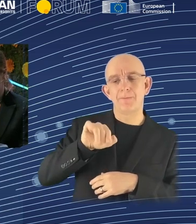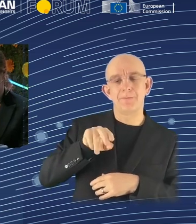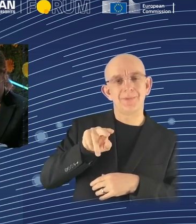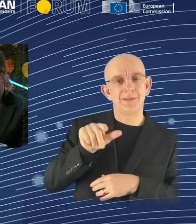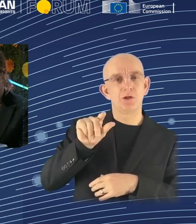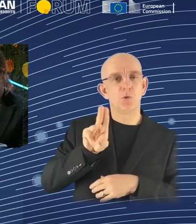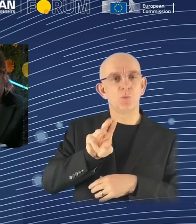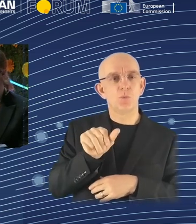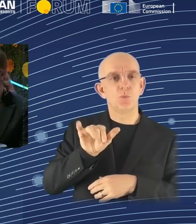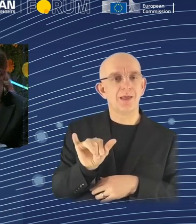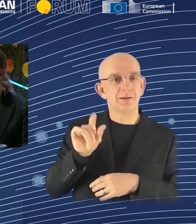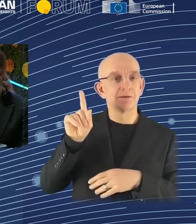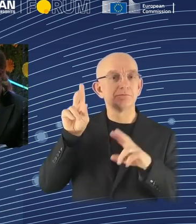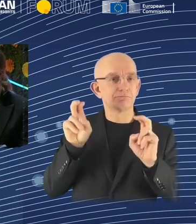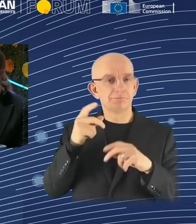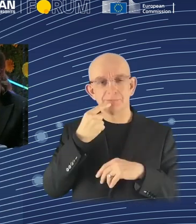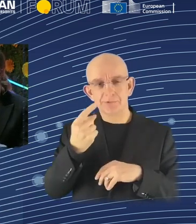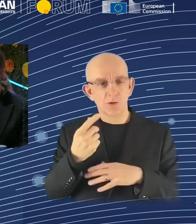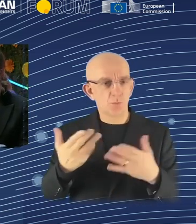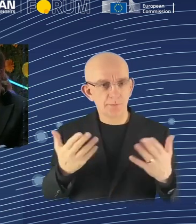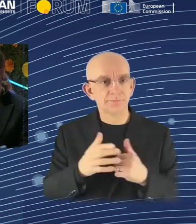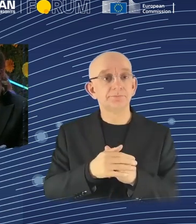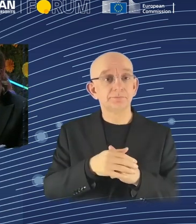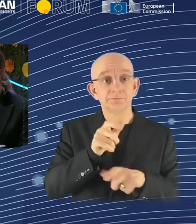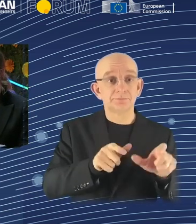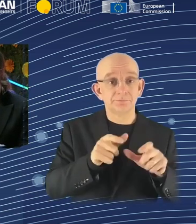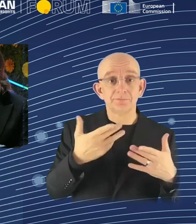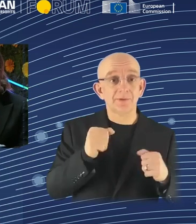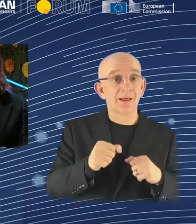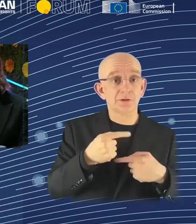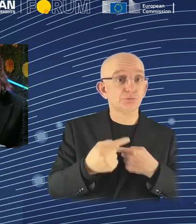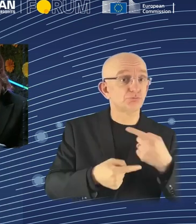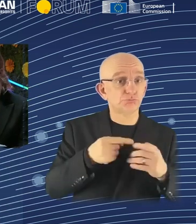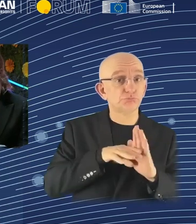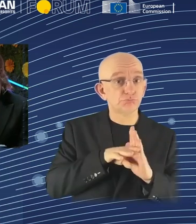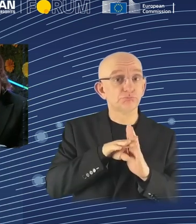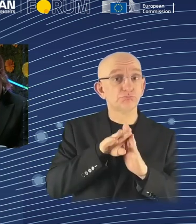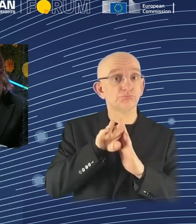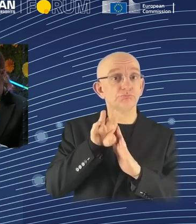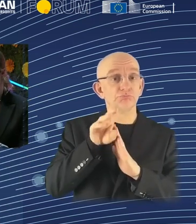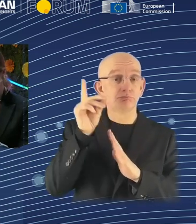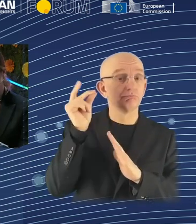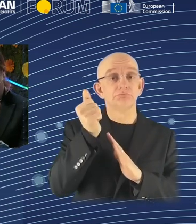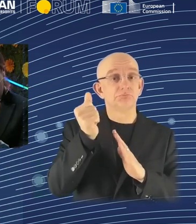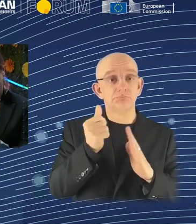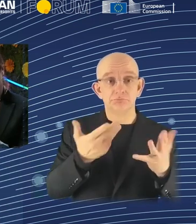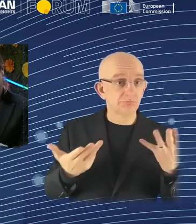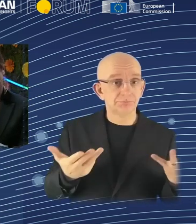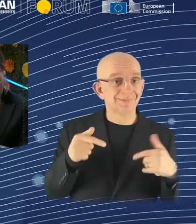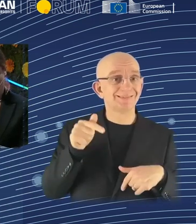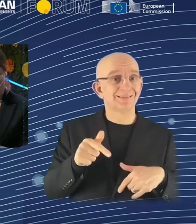freelance writing jobs, so there are websites where freelance writers can go and find work from people who need things to be written.